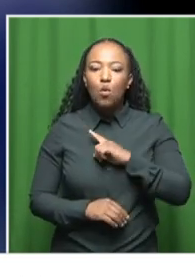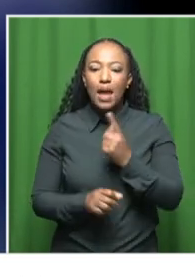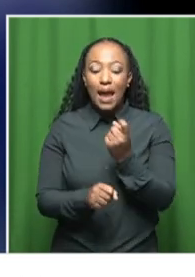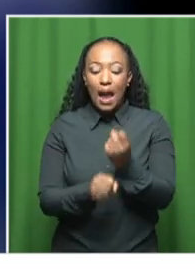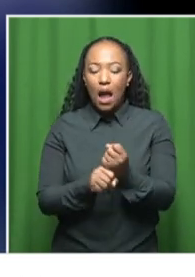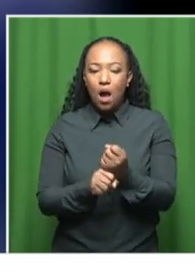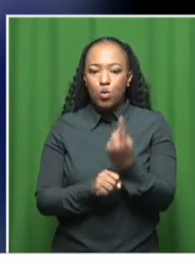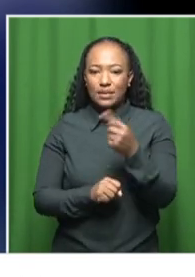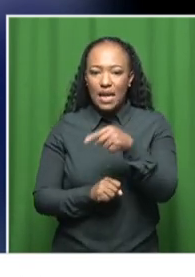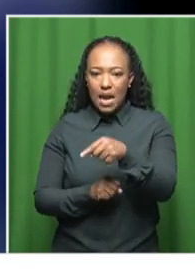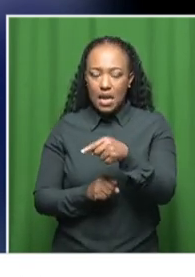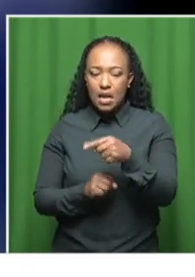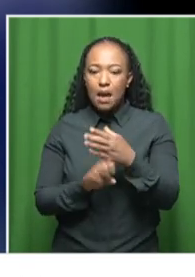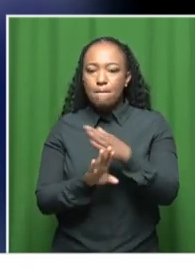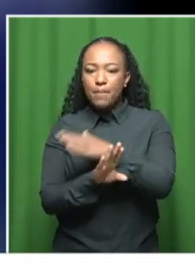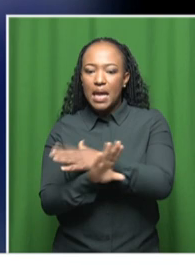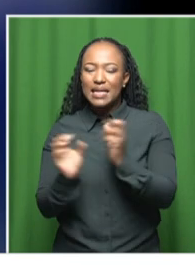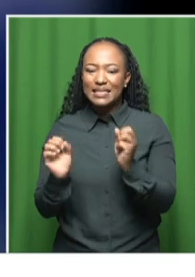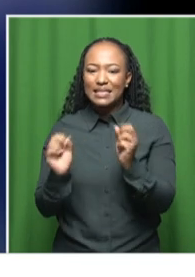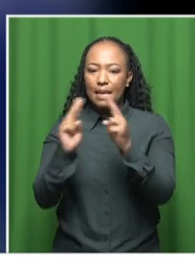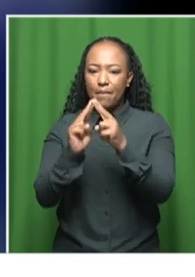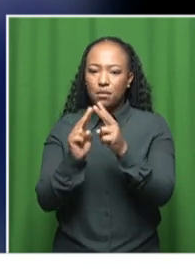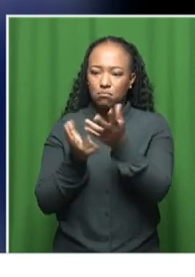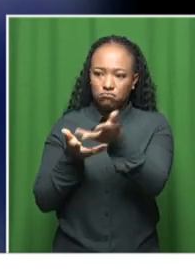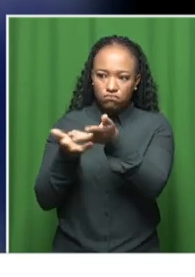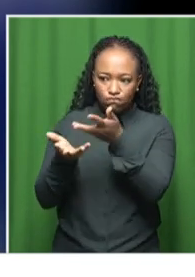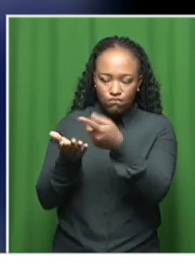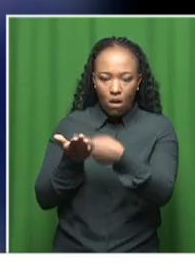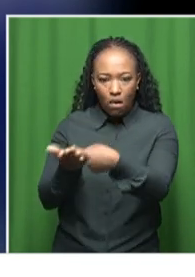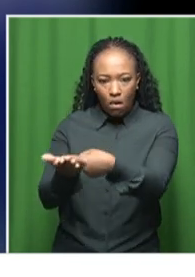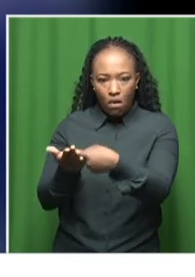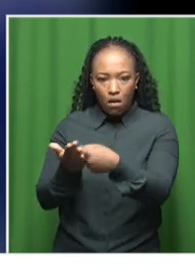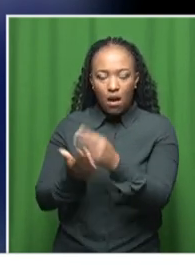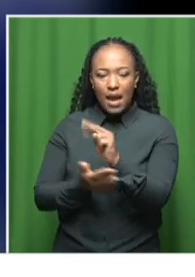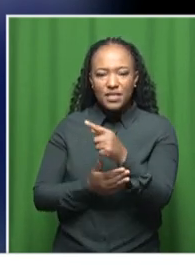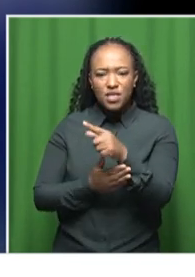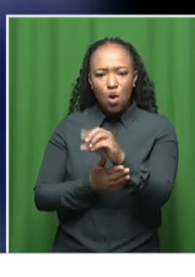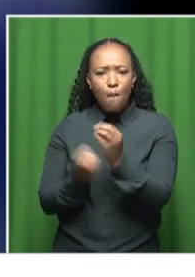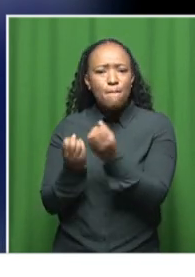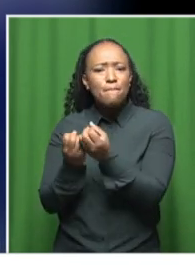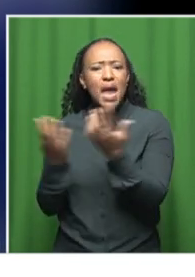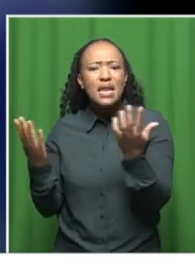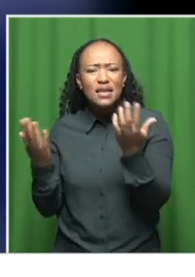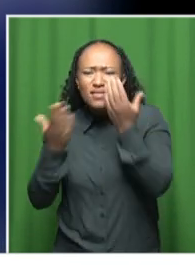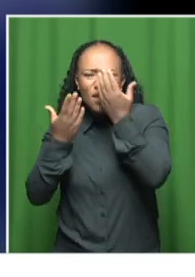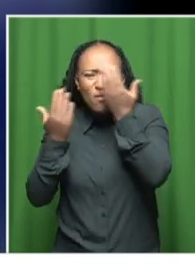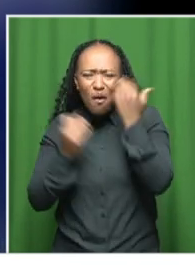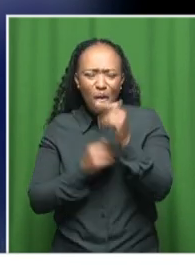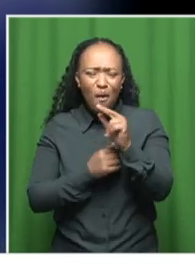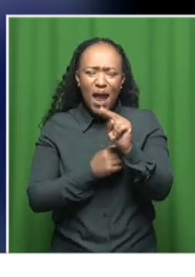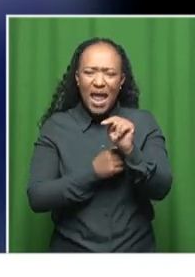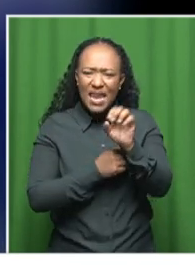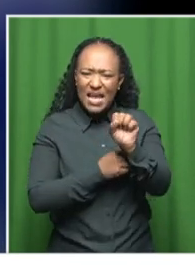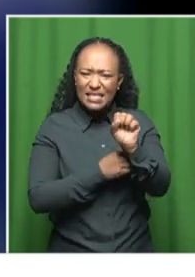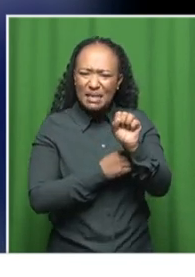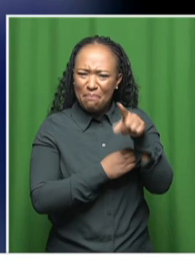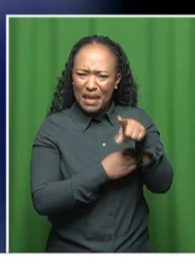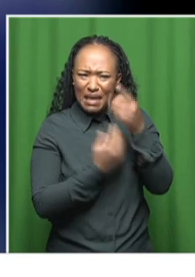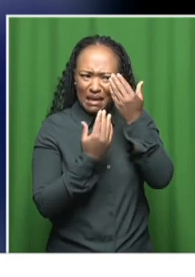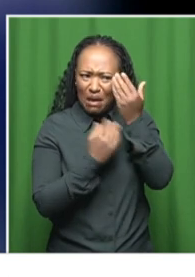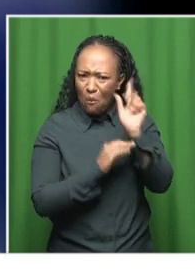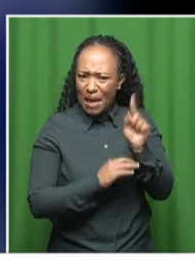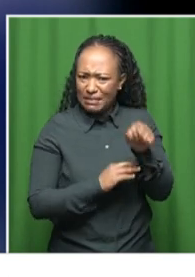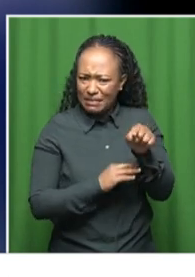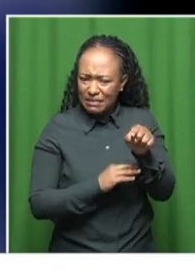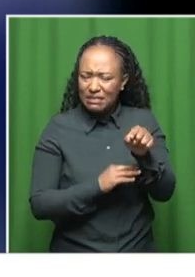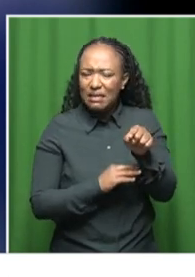pre-summit engagement that most of the NGOs, they don't even know what is the NSP. So we really need to strengthen